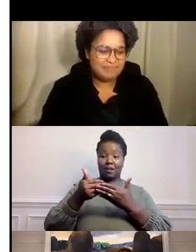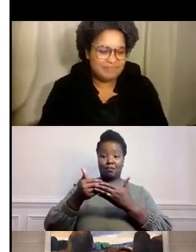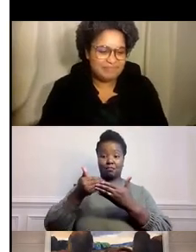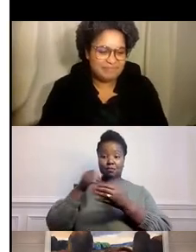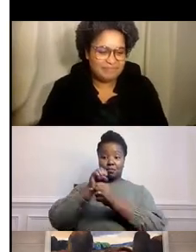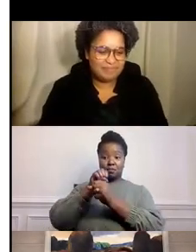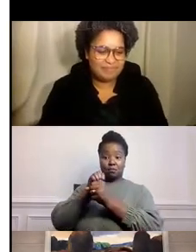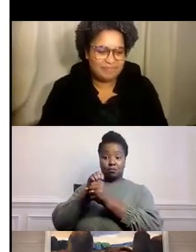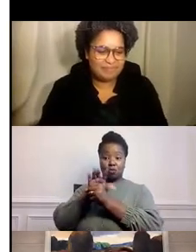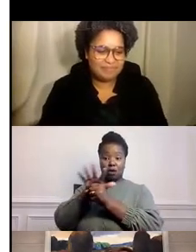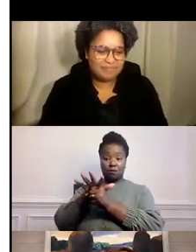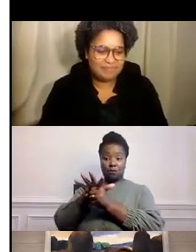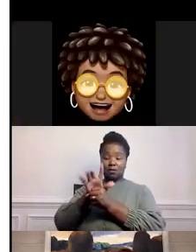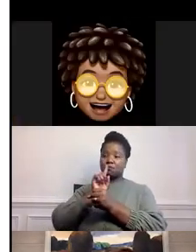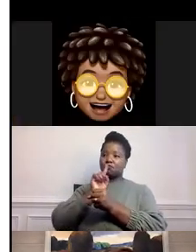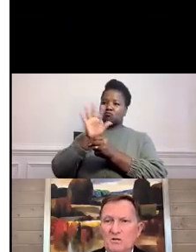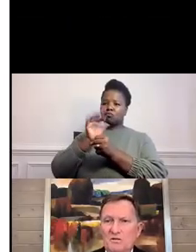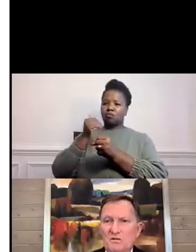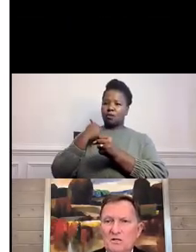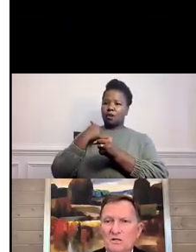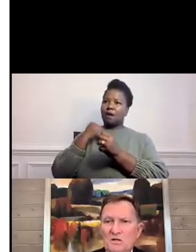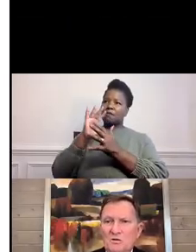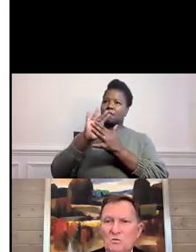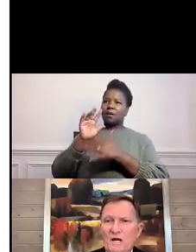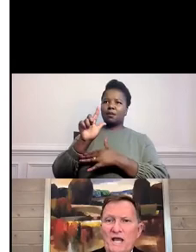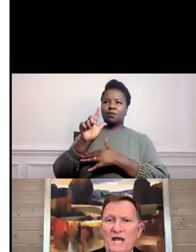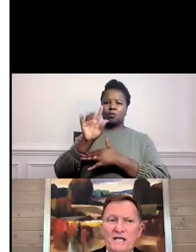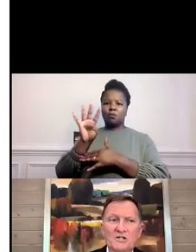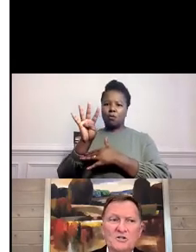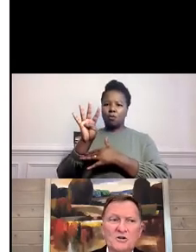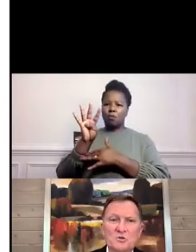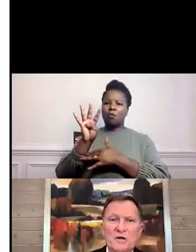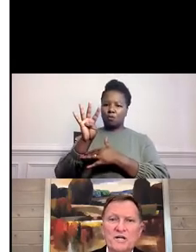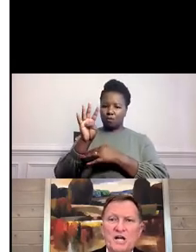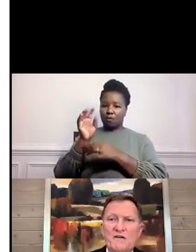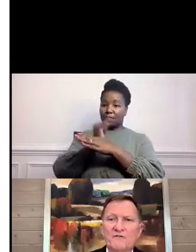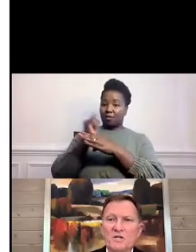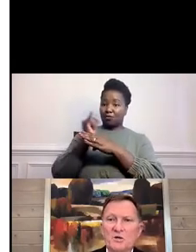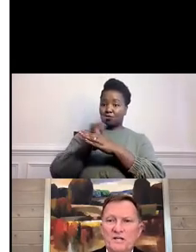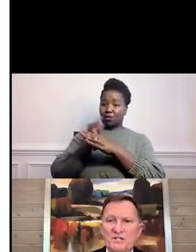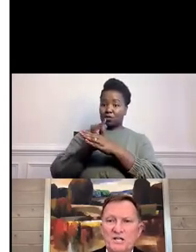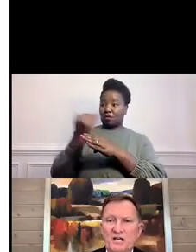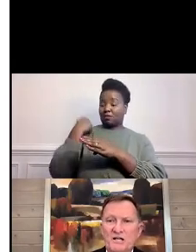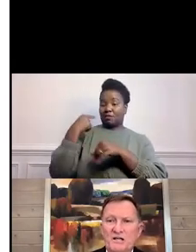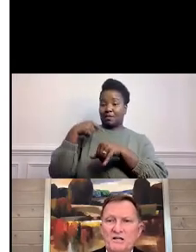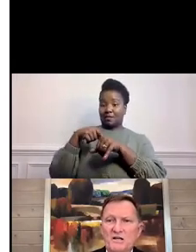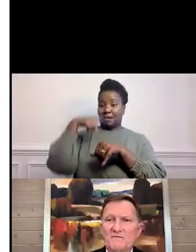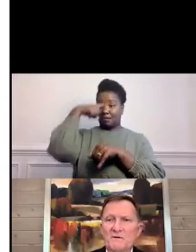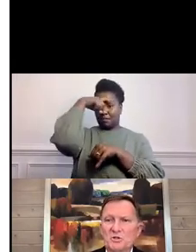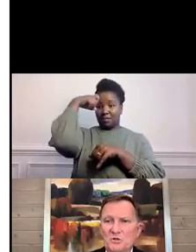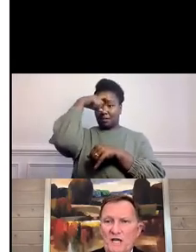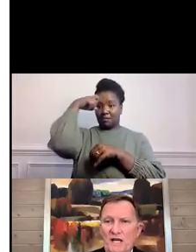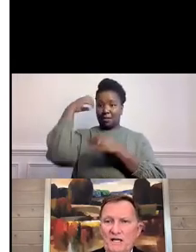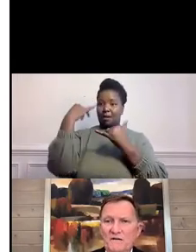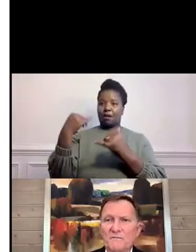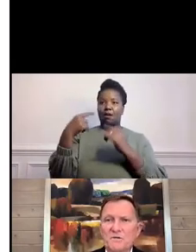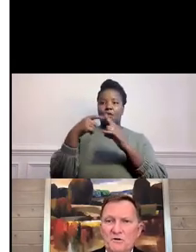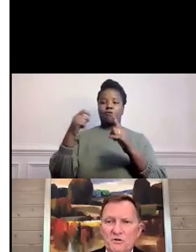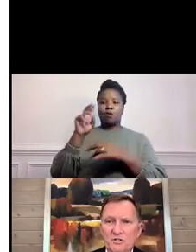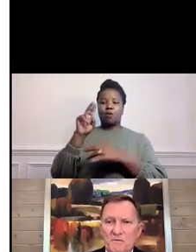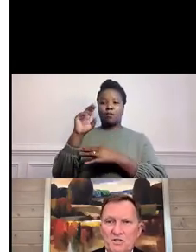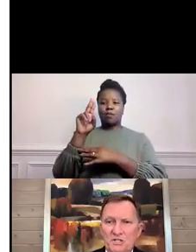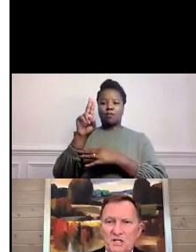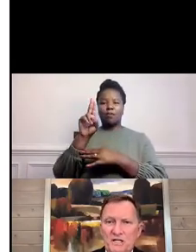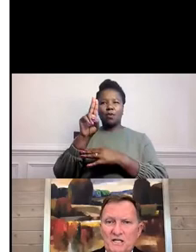well over two dozen interns every summer. We had interns reach out from USC, from Tulane, from